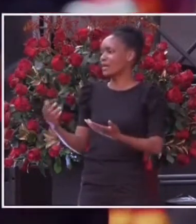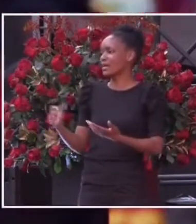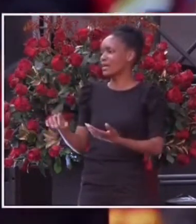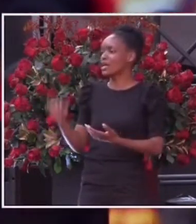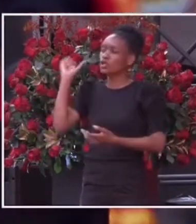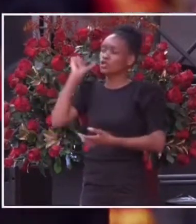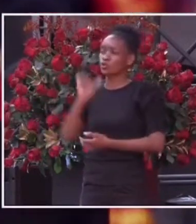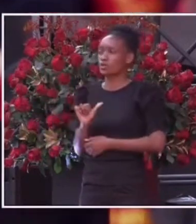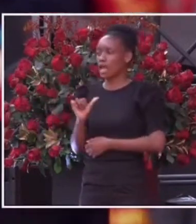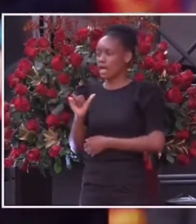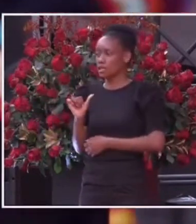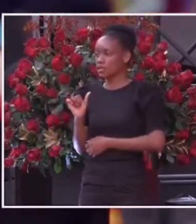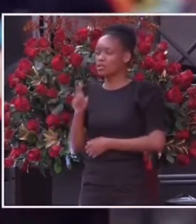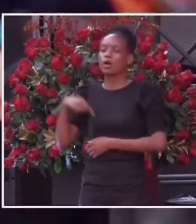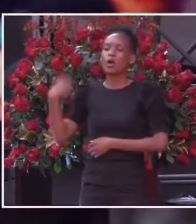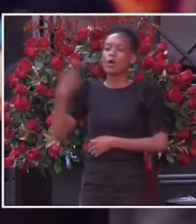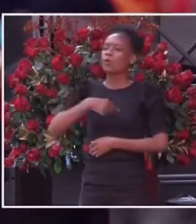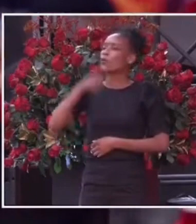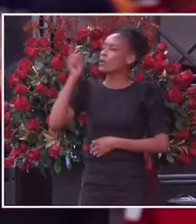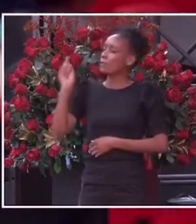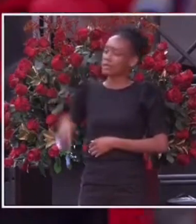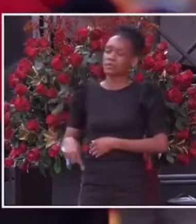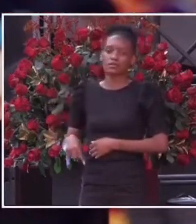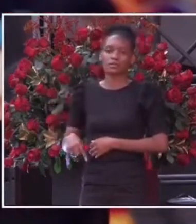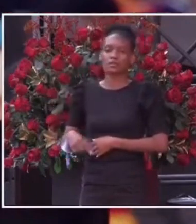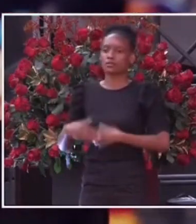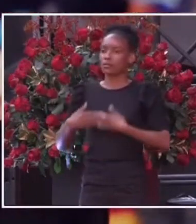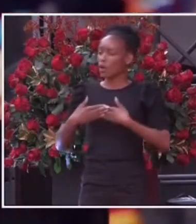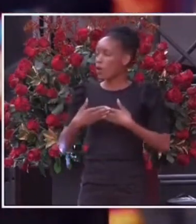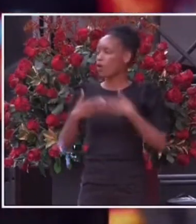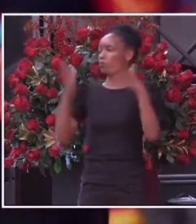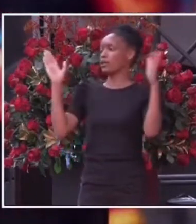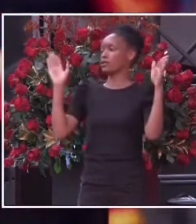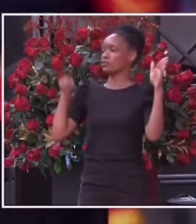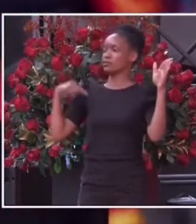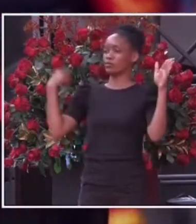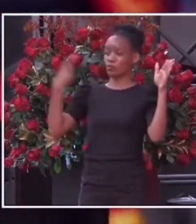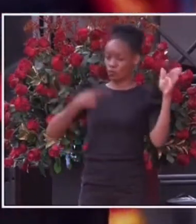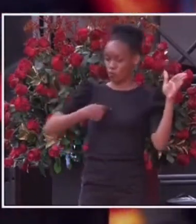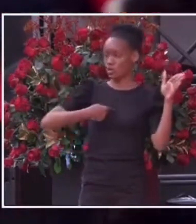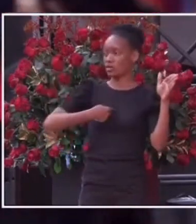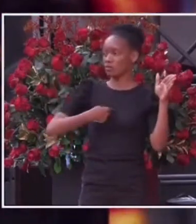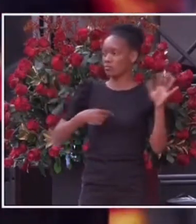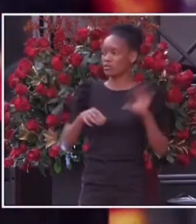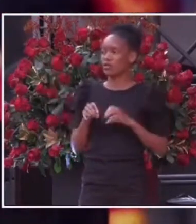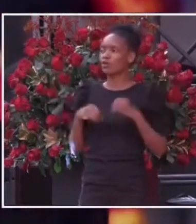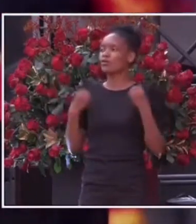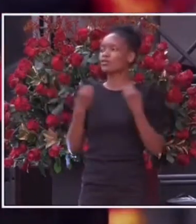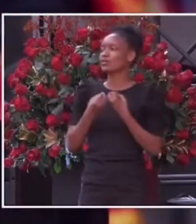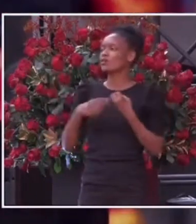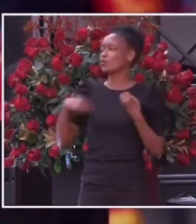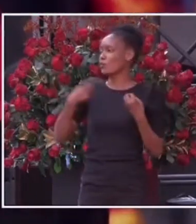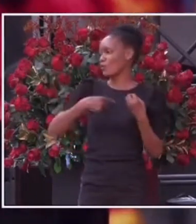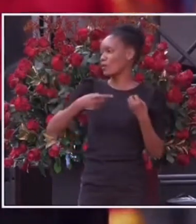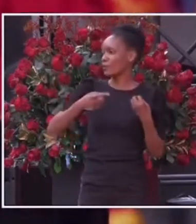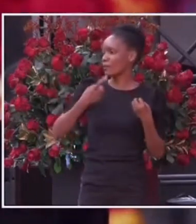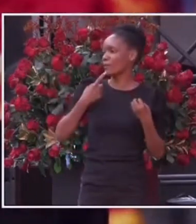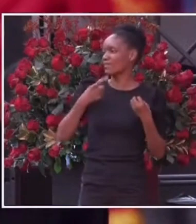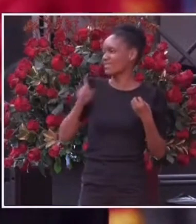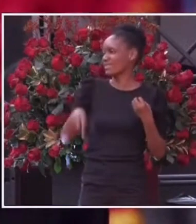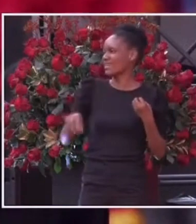need to openly, as a glorious movement say, that another African must never